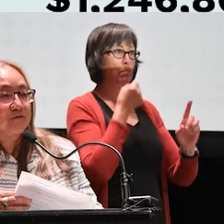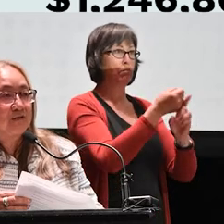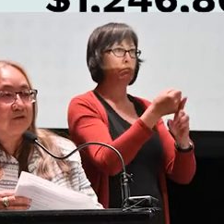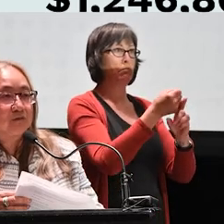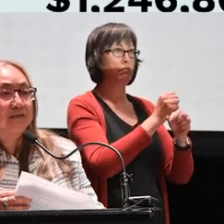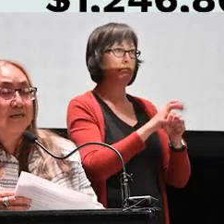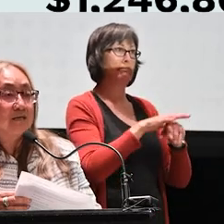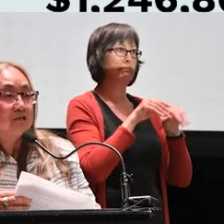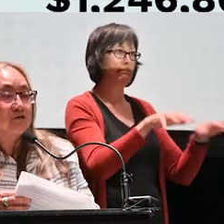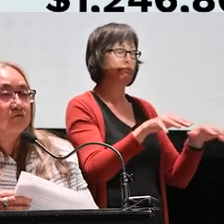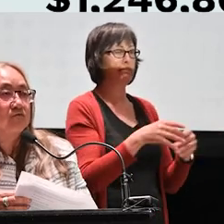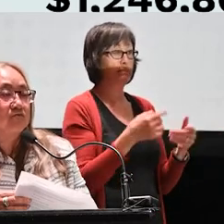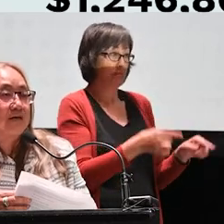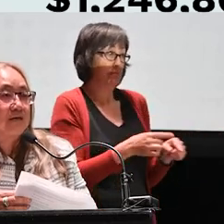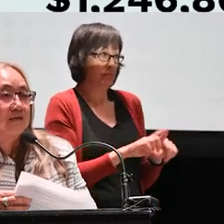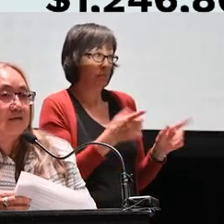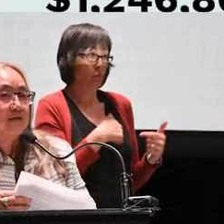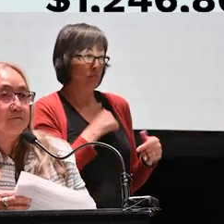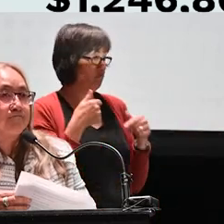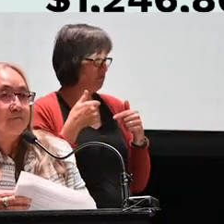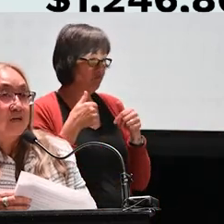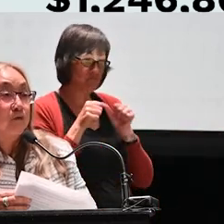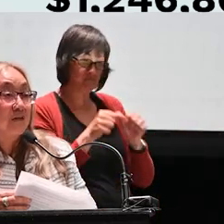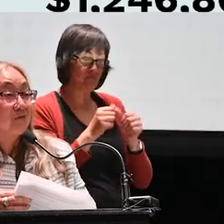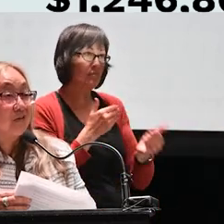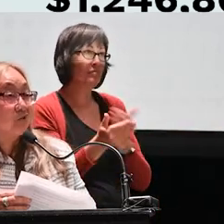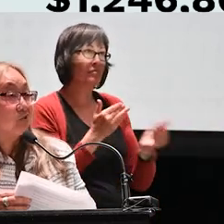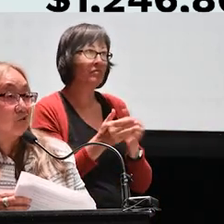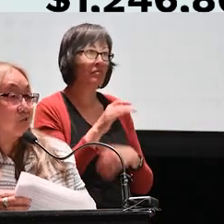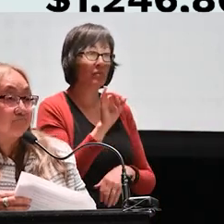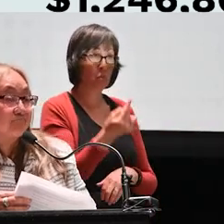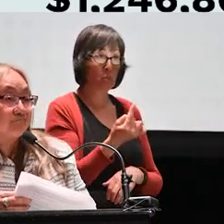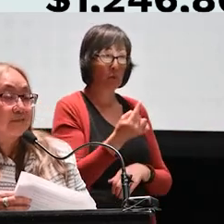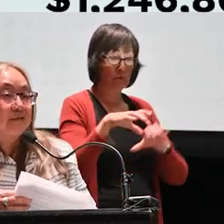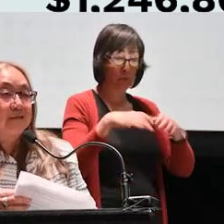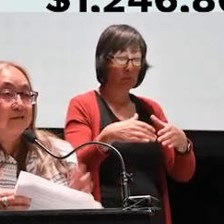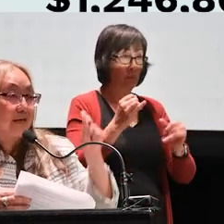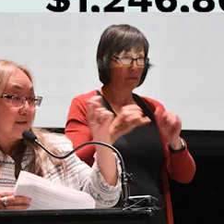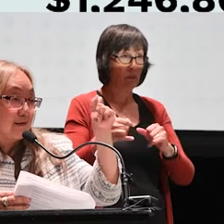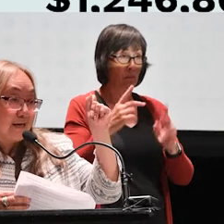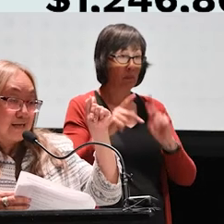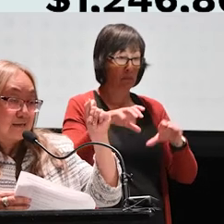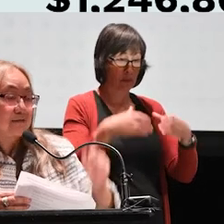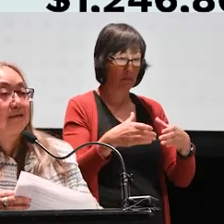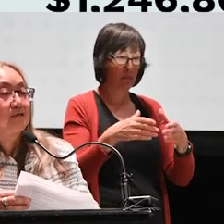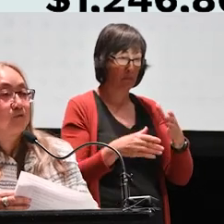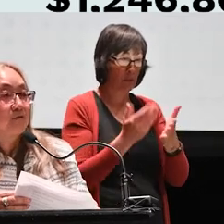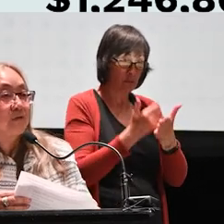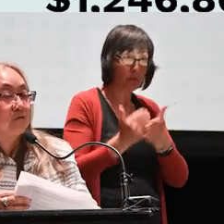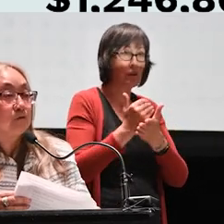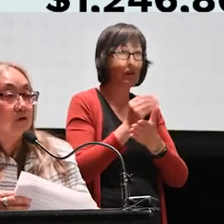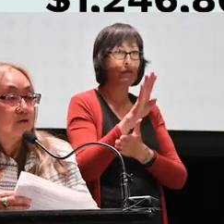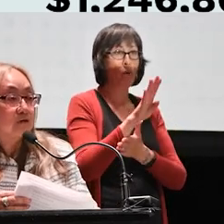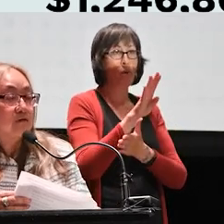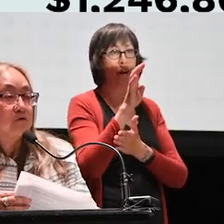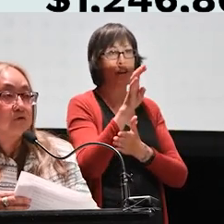group of individuals did to raise $400,000 like that in support of